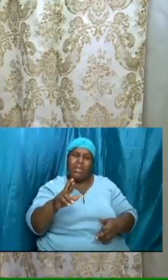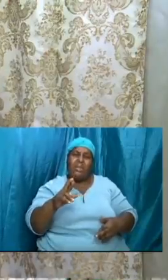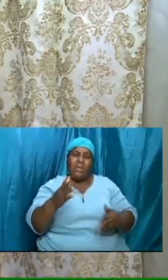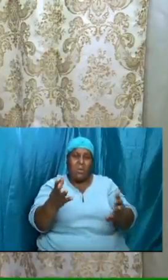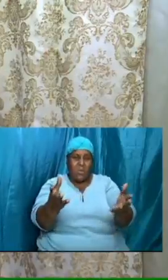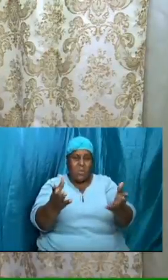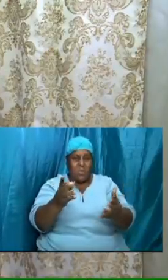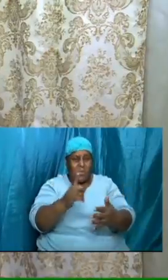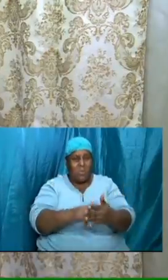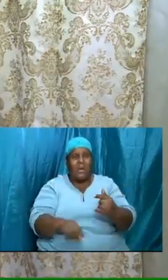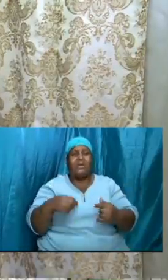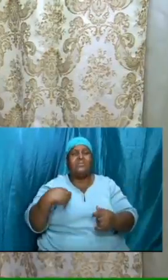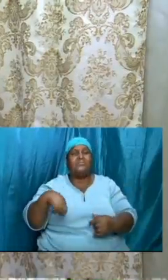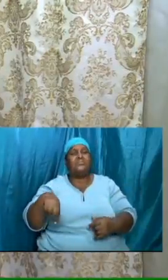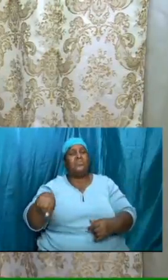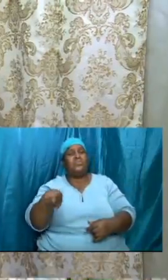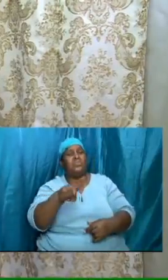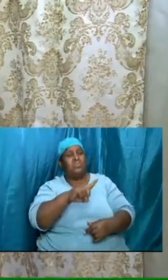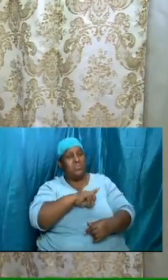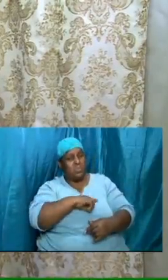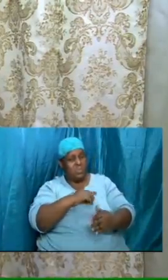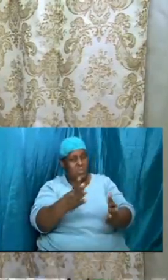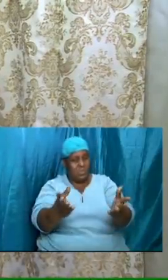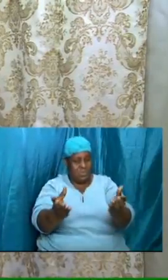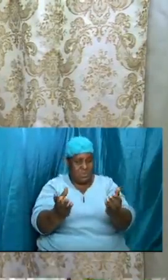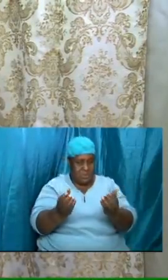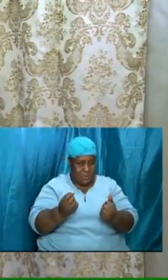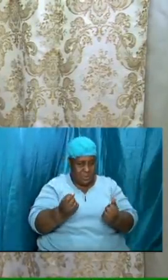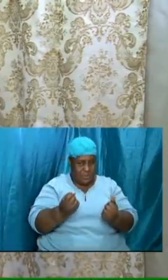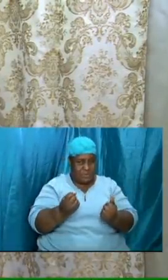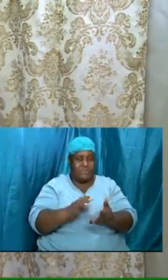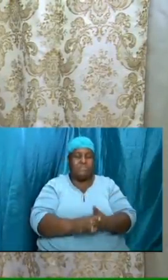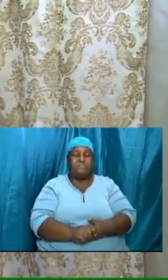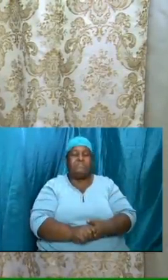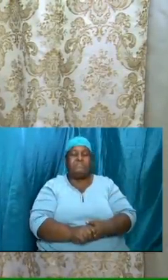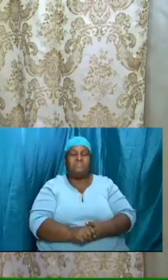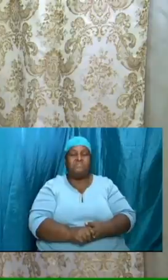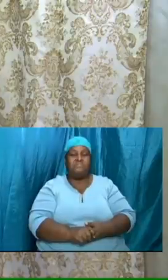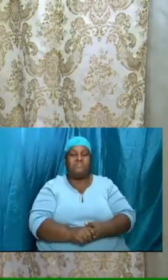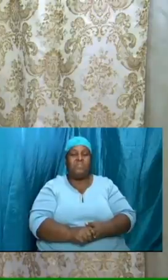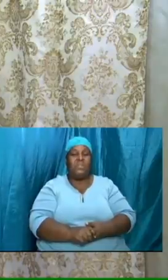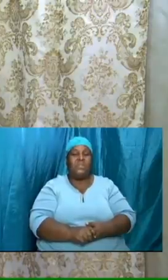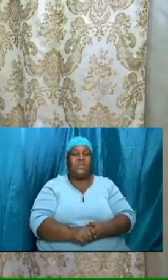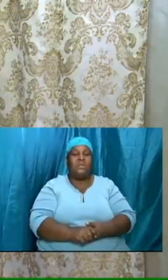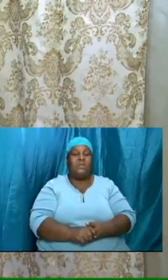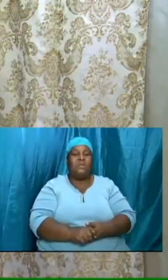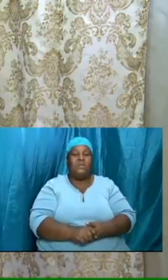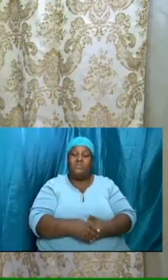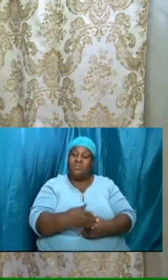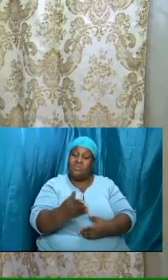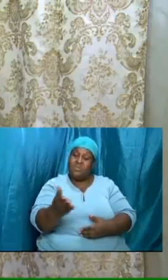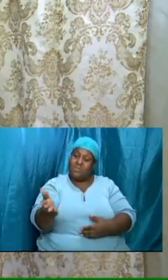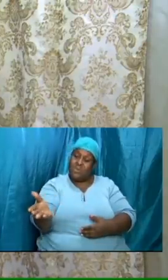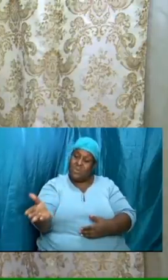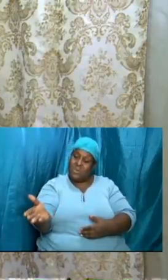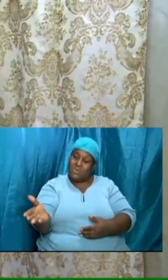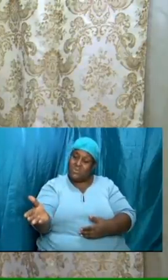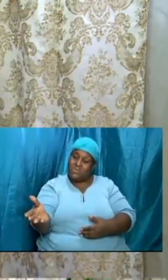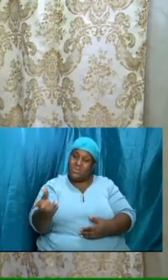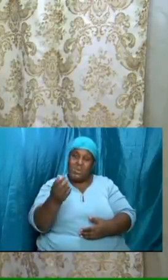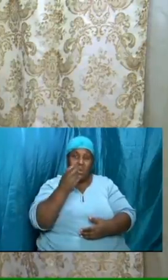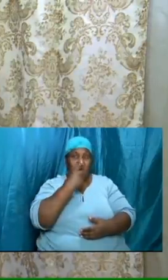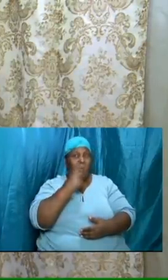but as i said there are those who having heard